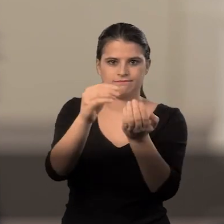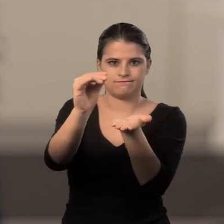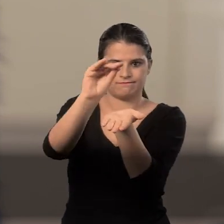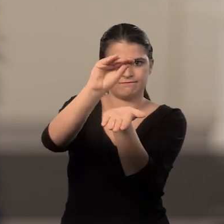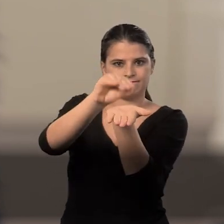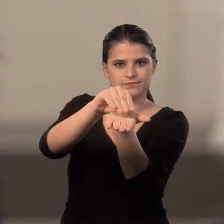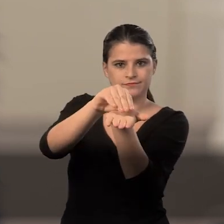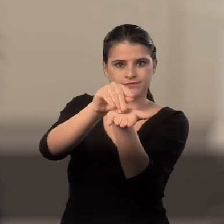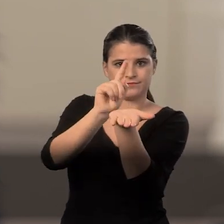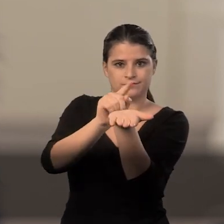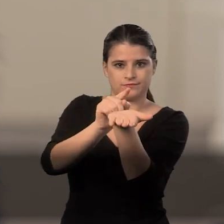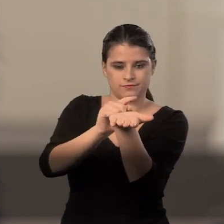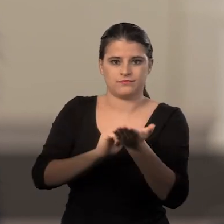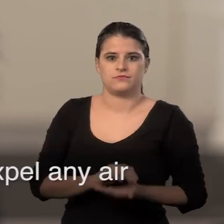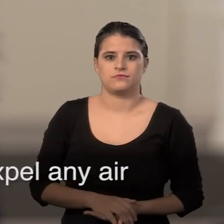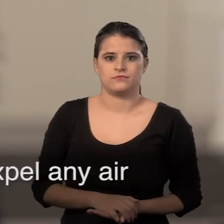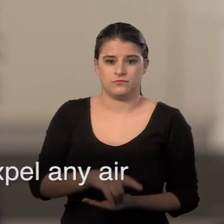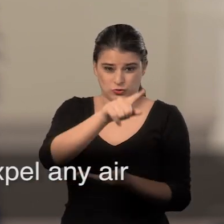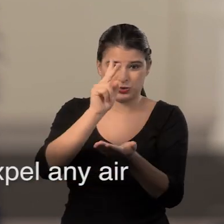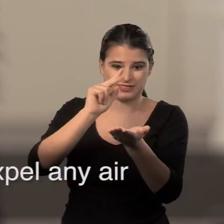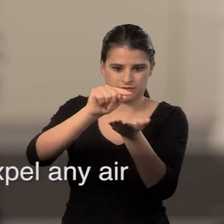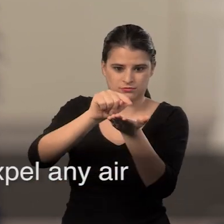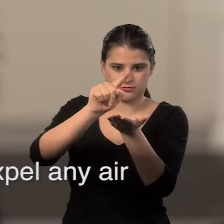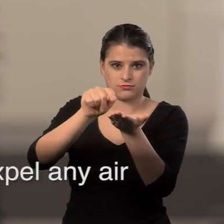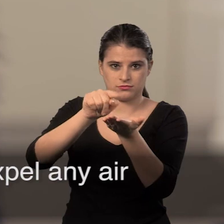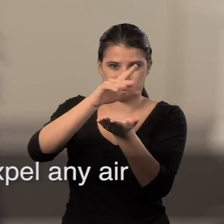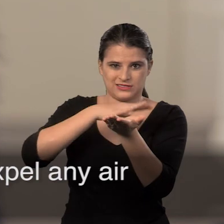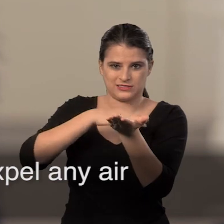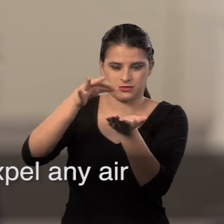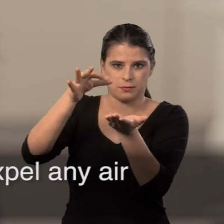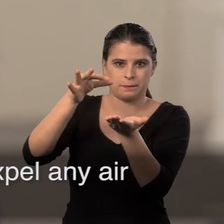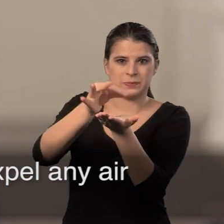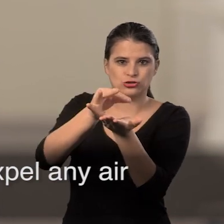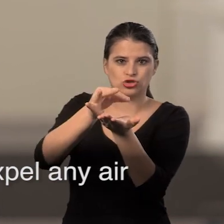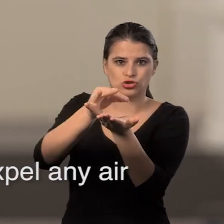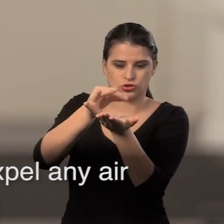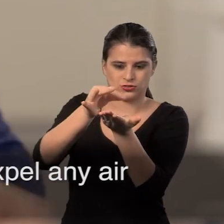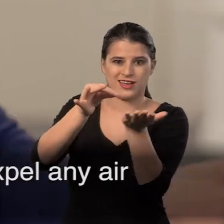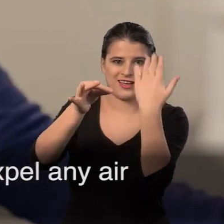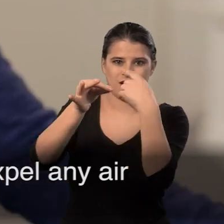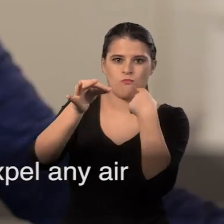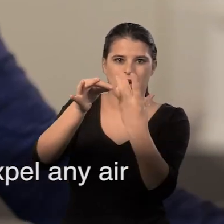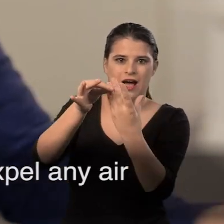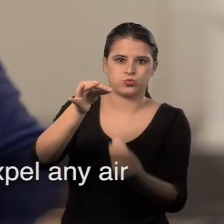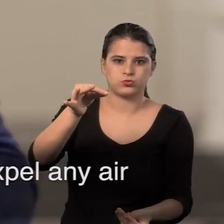It looks a bit like a hat. The next stage is pinch the teat to expel any air.